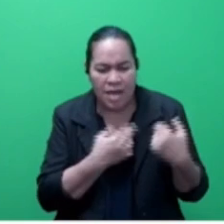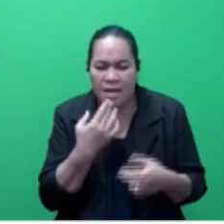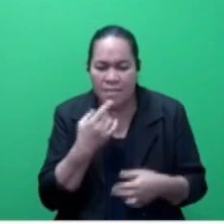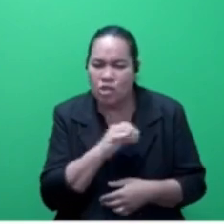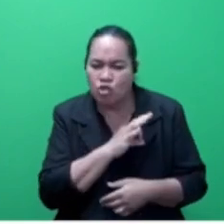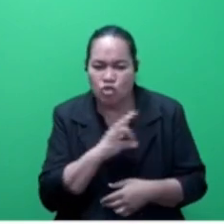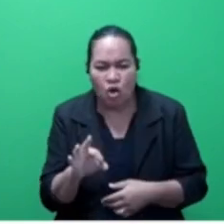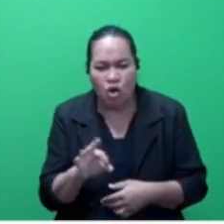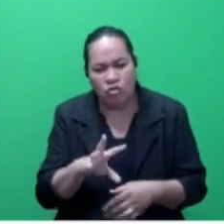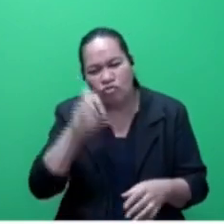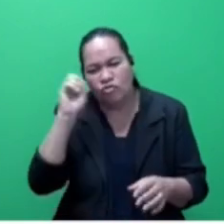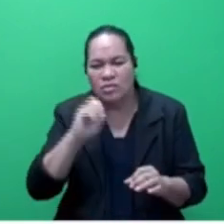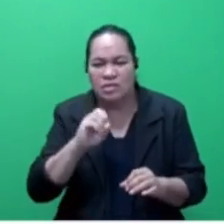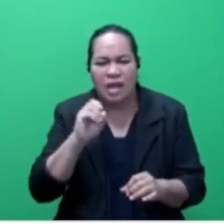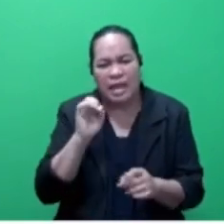throw them under the bus.